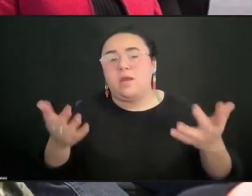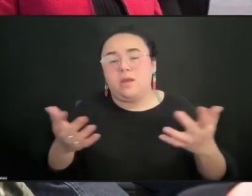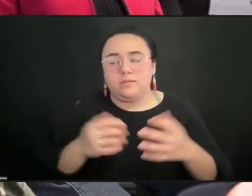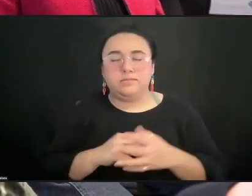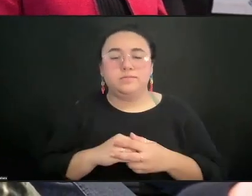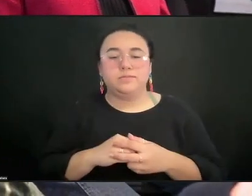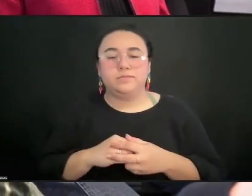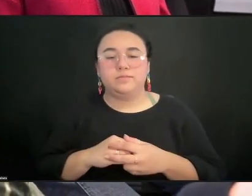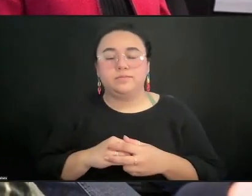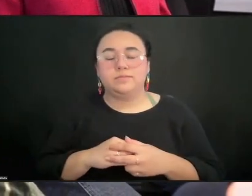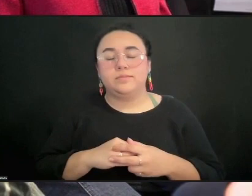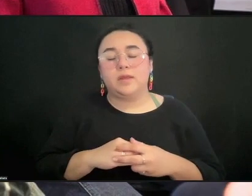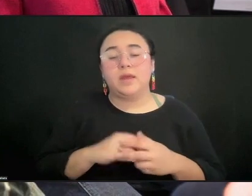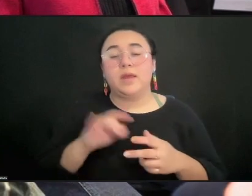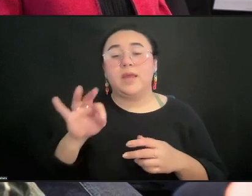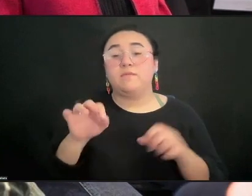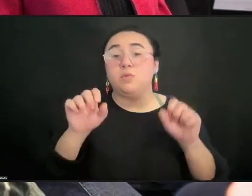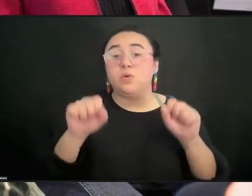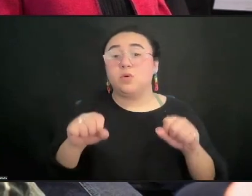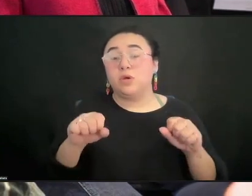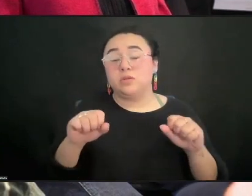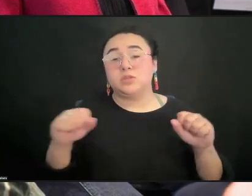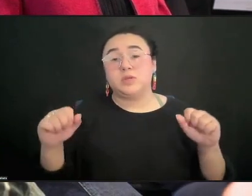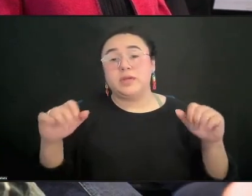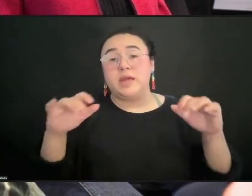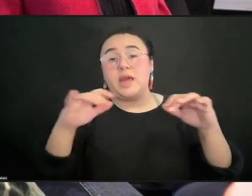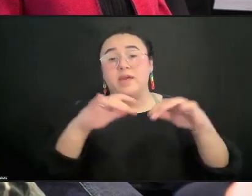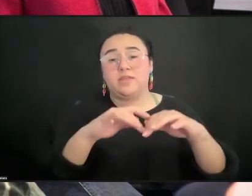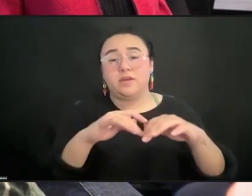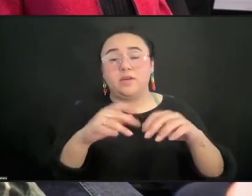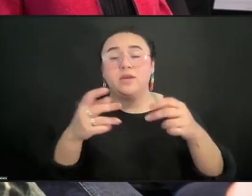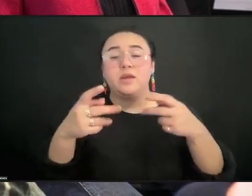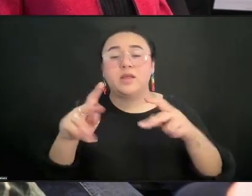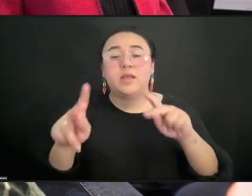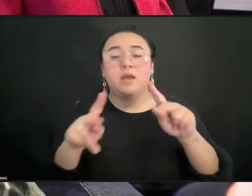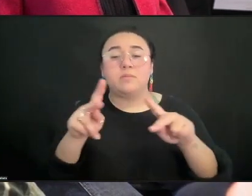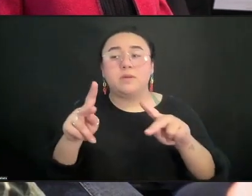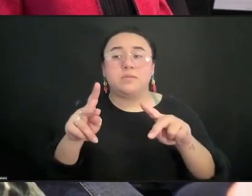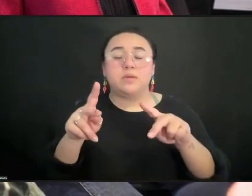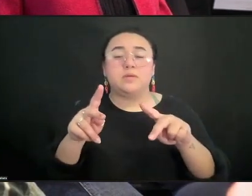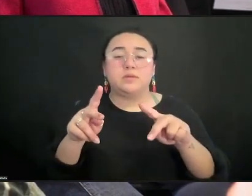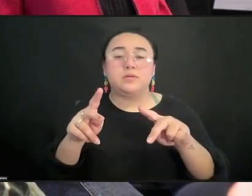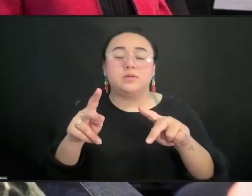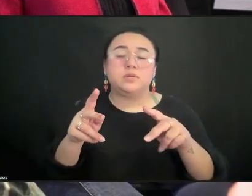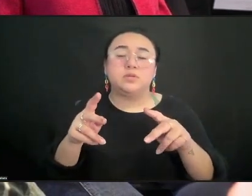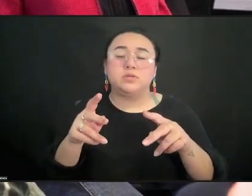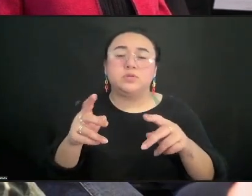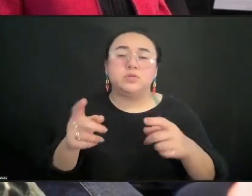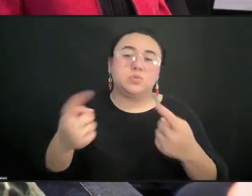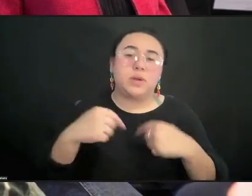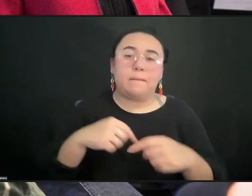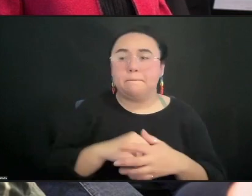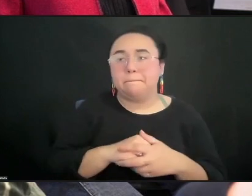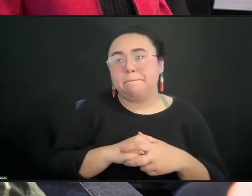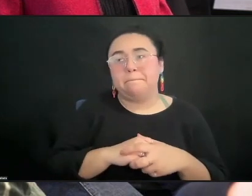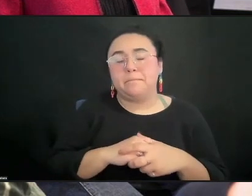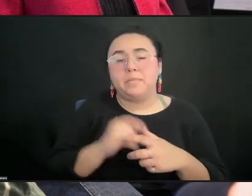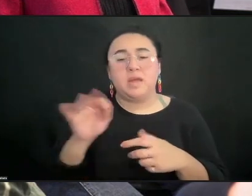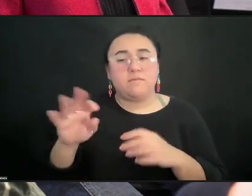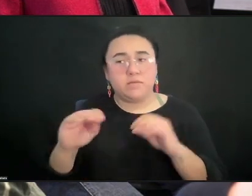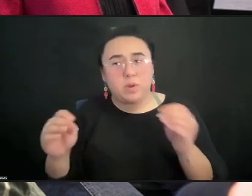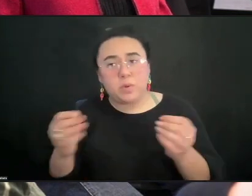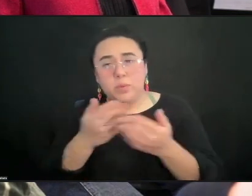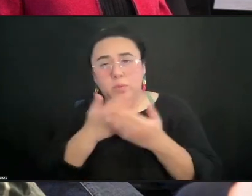gathering, invite folks to come there who don't have access to their own internet service, perhaps, or to kind of just think about